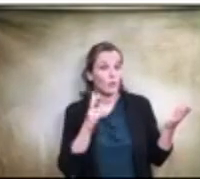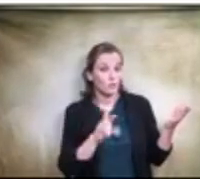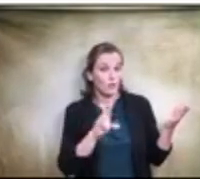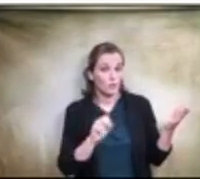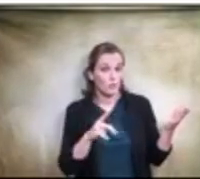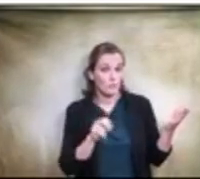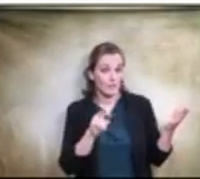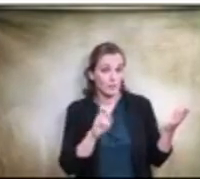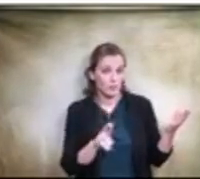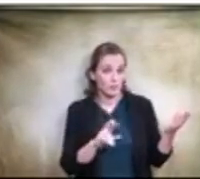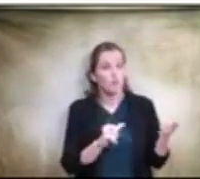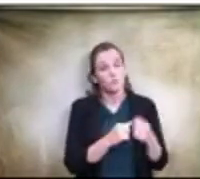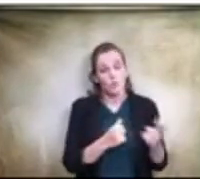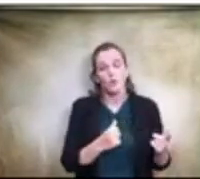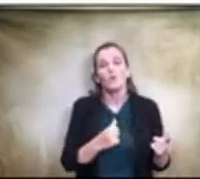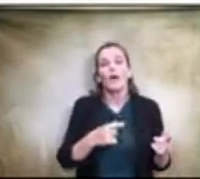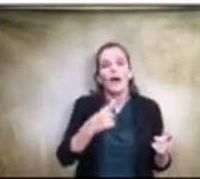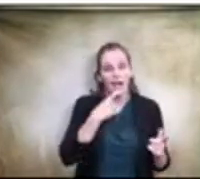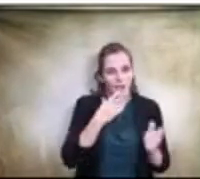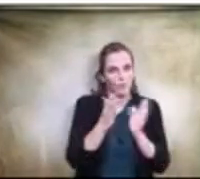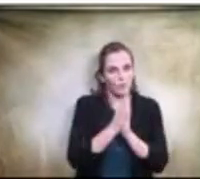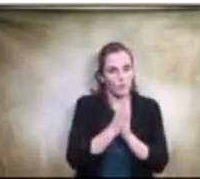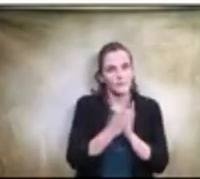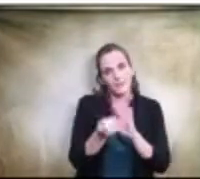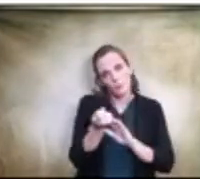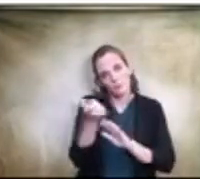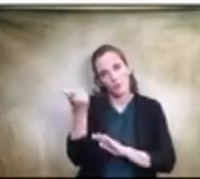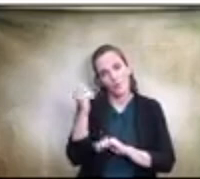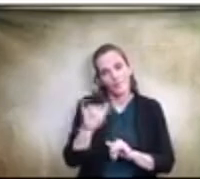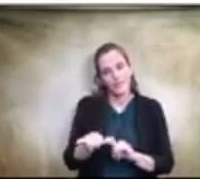also pull this item from the agenda as well.